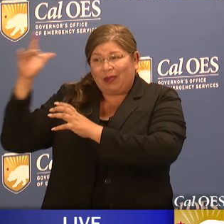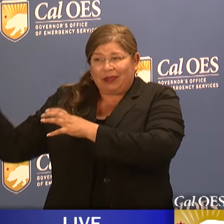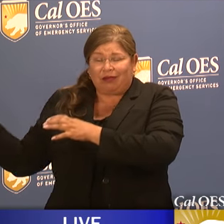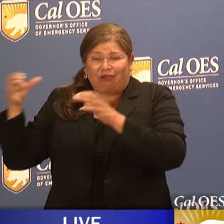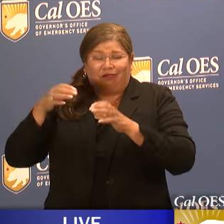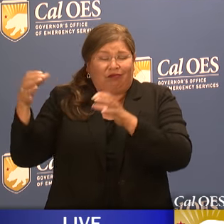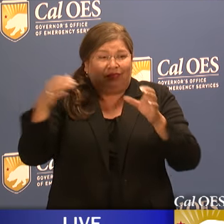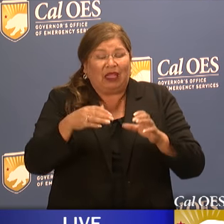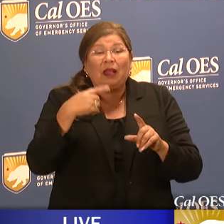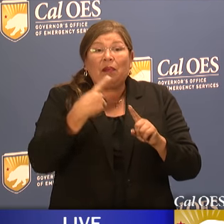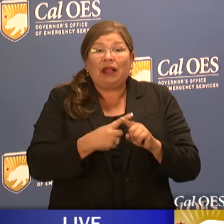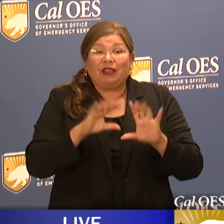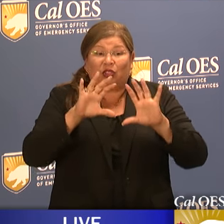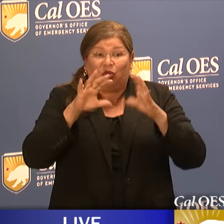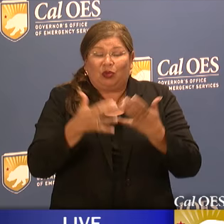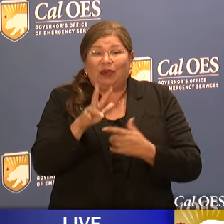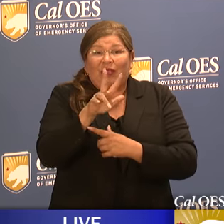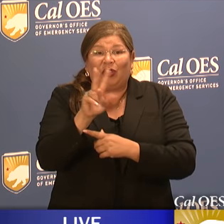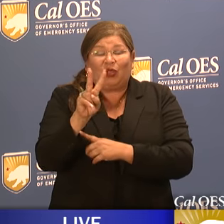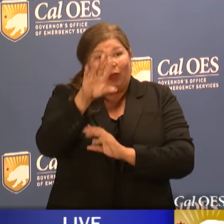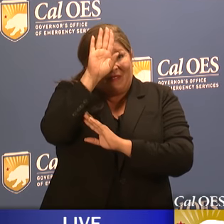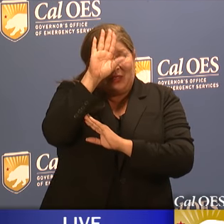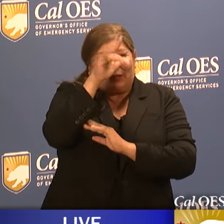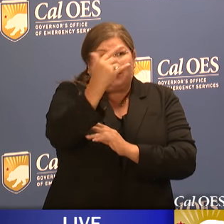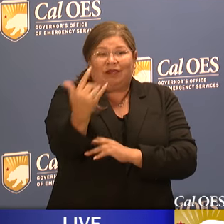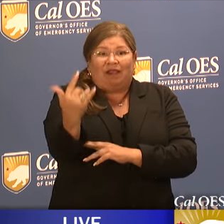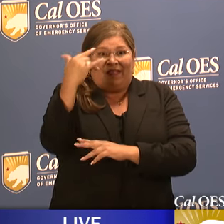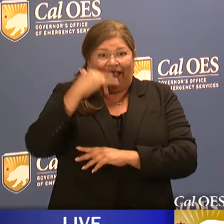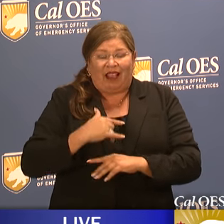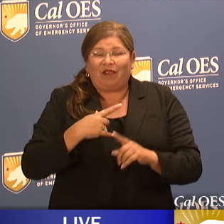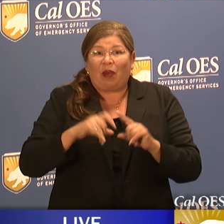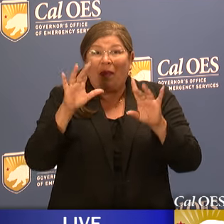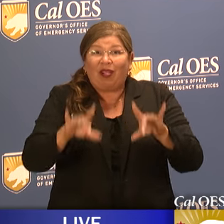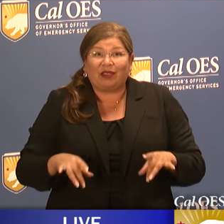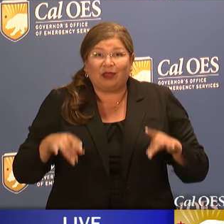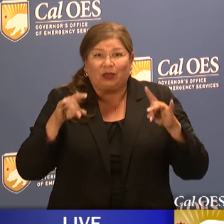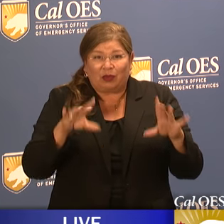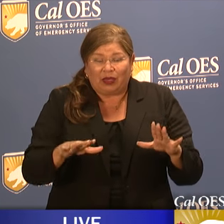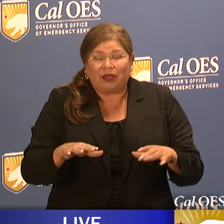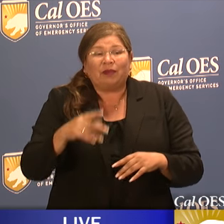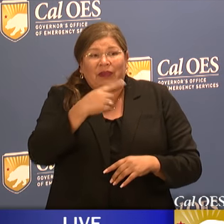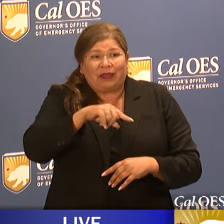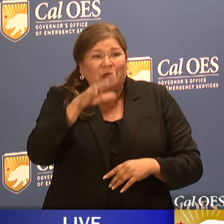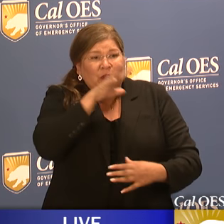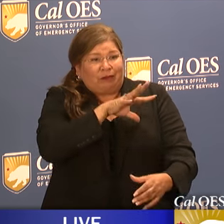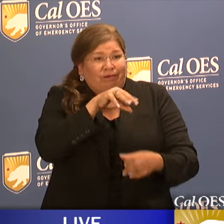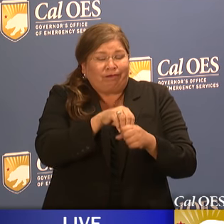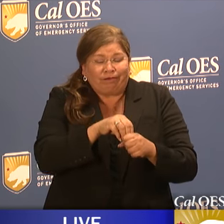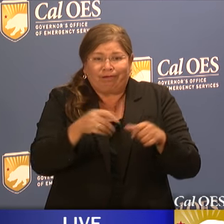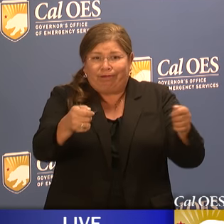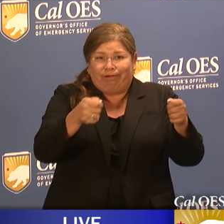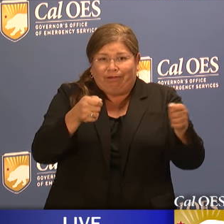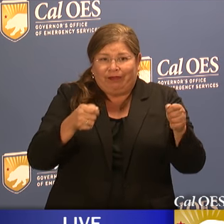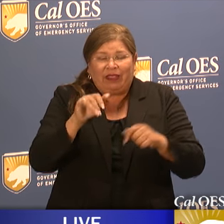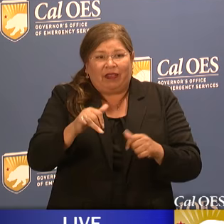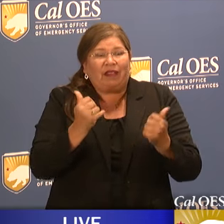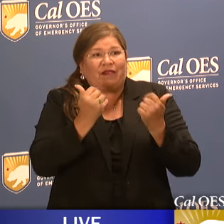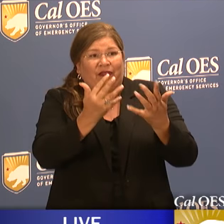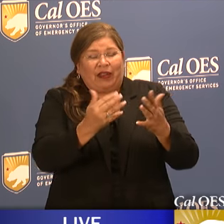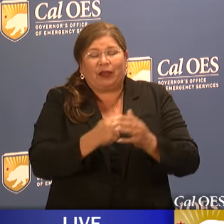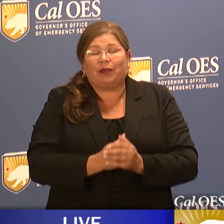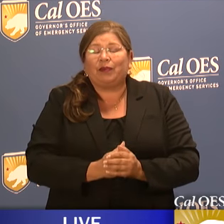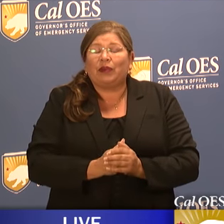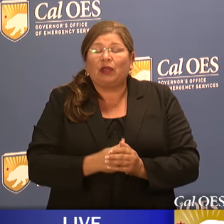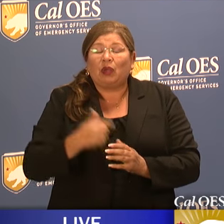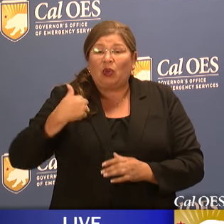32 flying in from Australia on Wednesday, including guys who will be on the front lines fighting fires. In that regard,